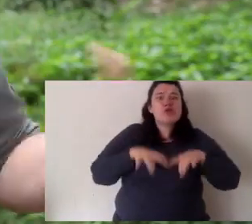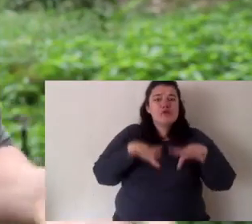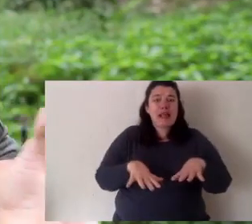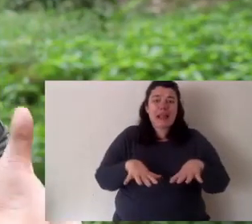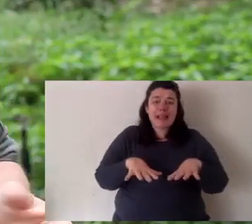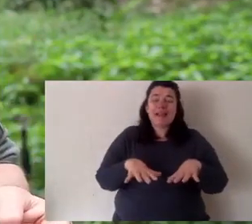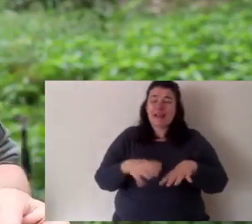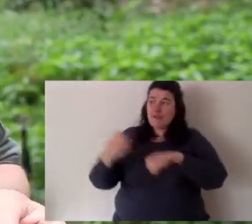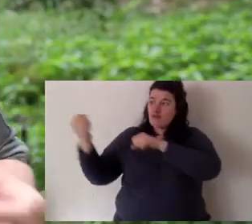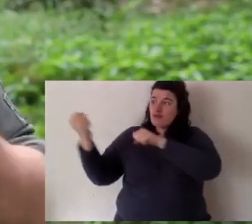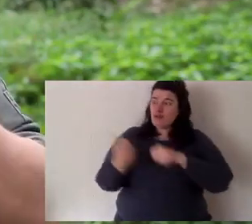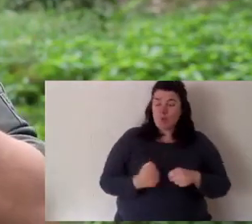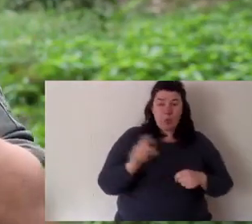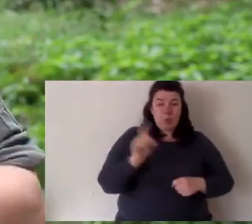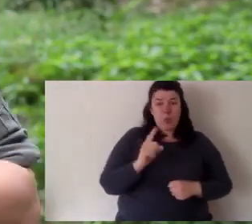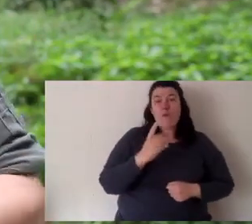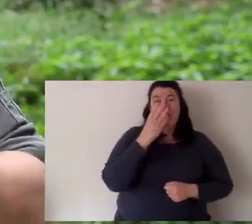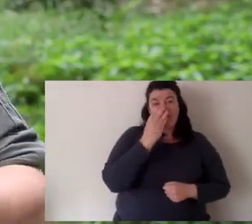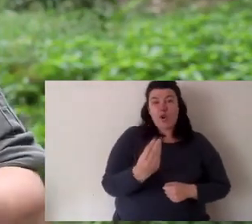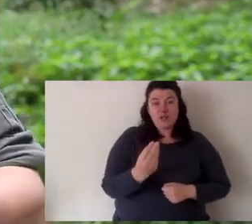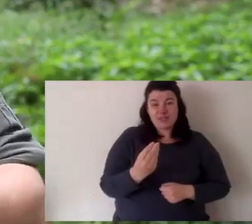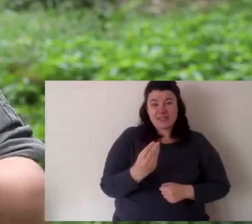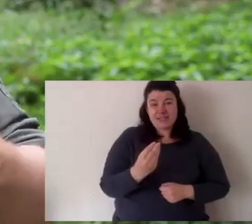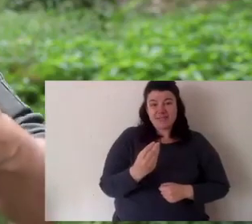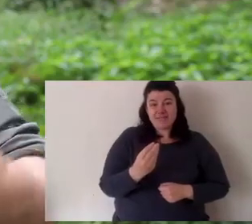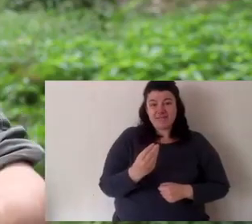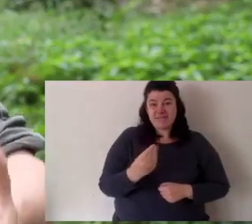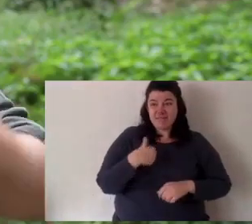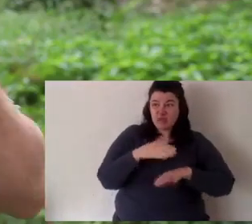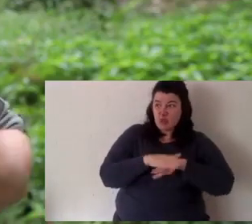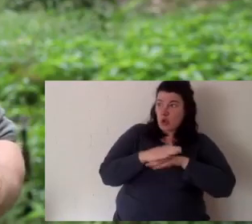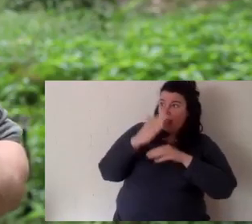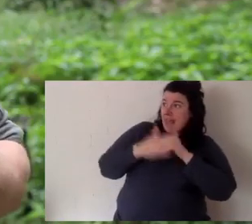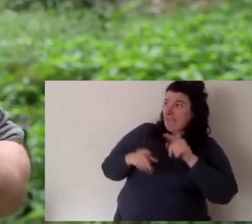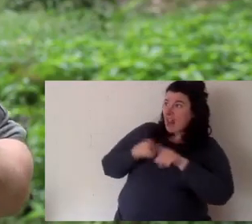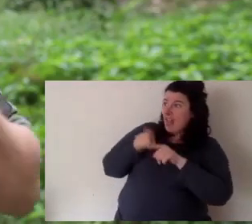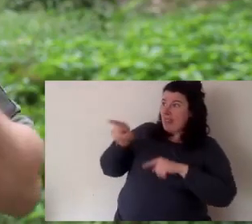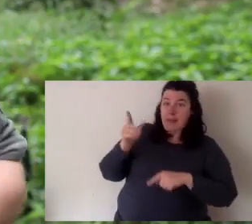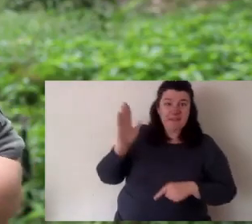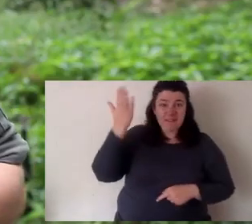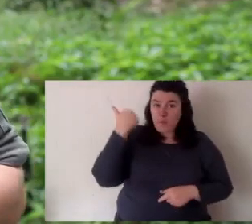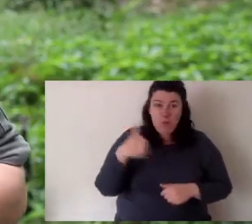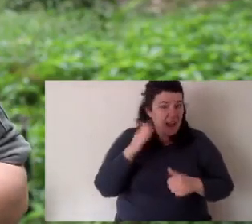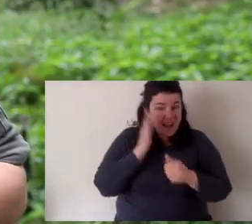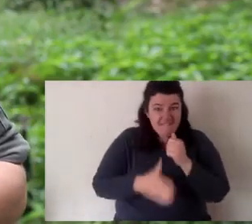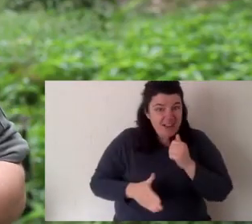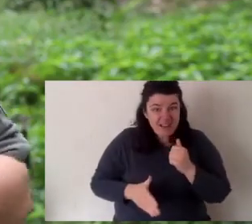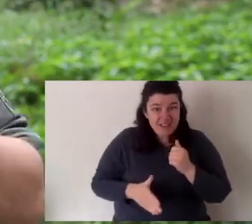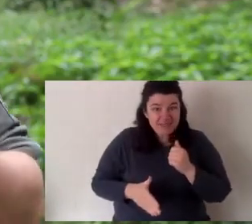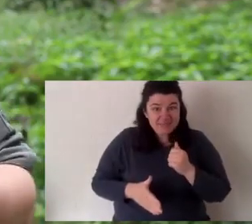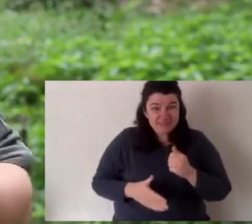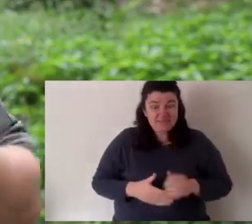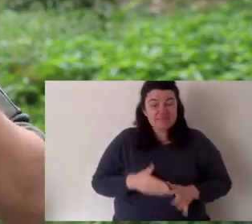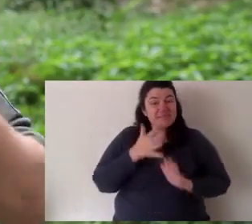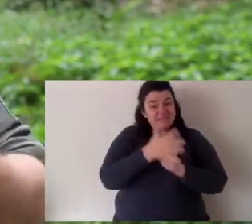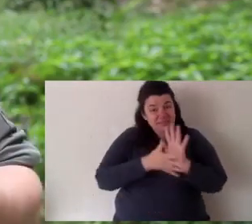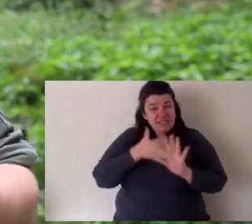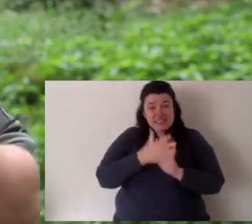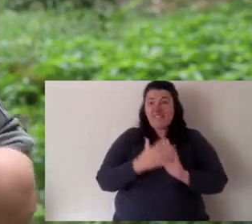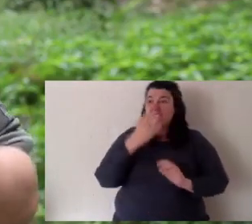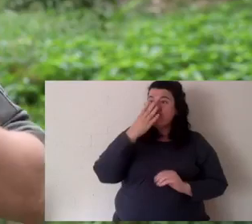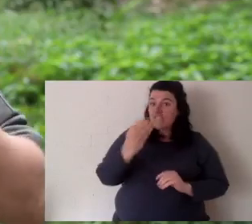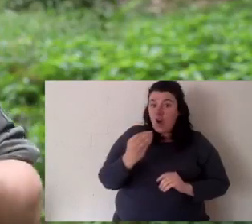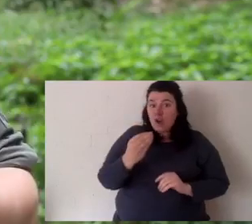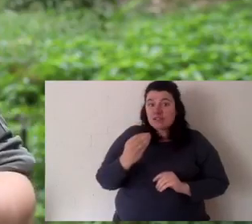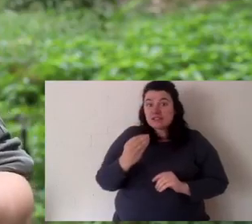a couple of hundred years ago. And when that happened, it brought in a predator that our turtles have never seen. They've never dealt